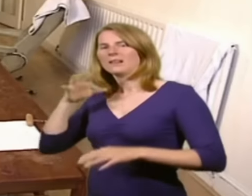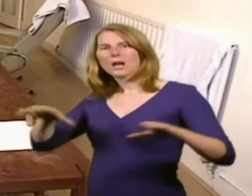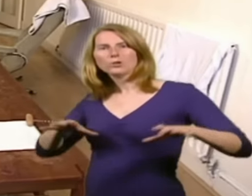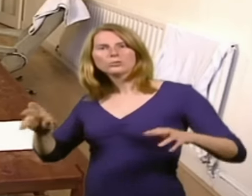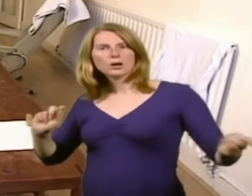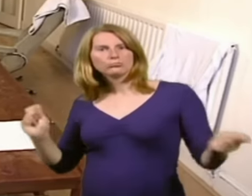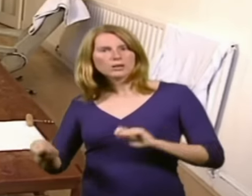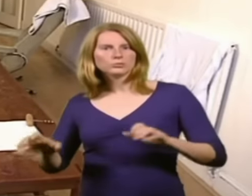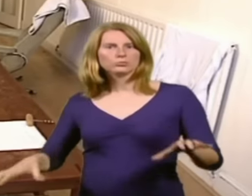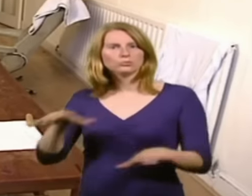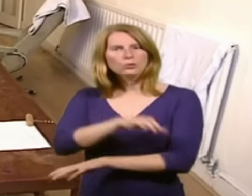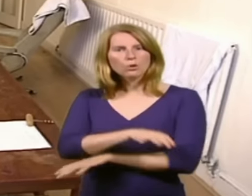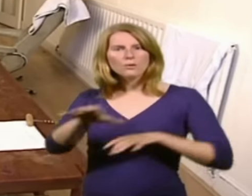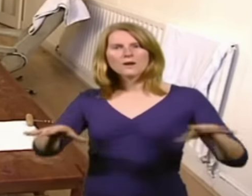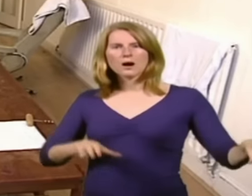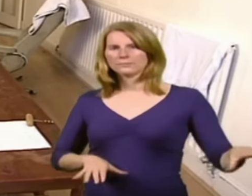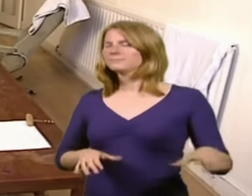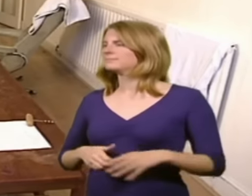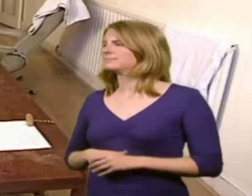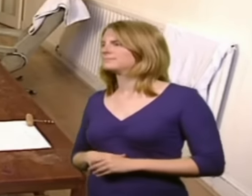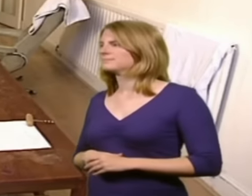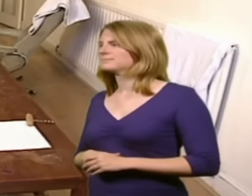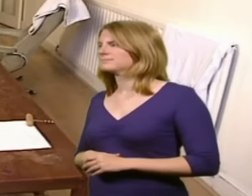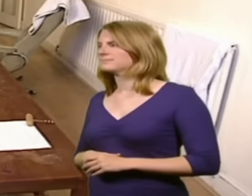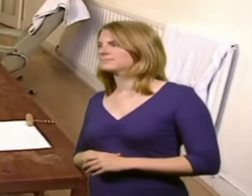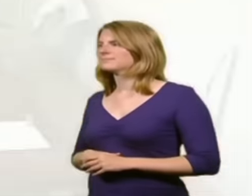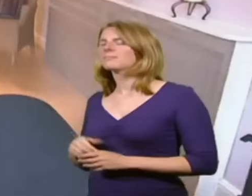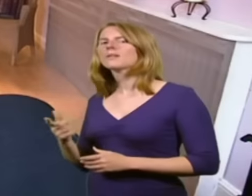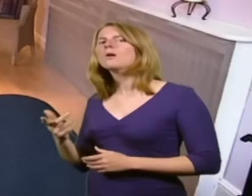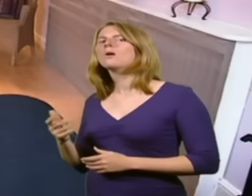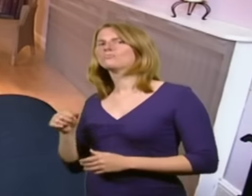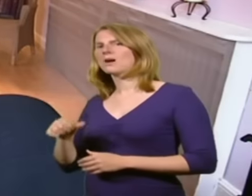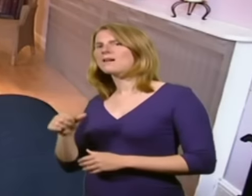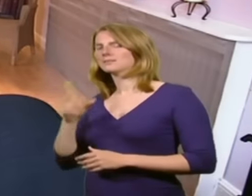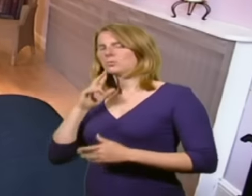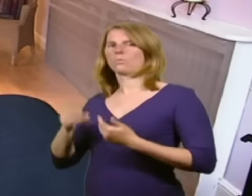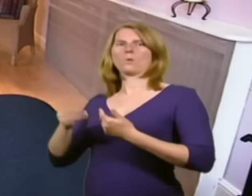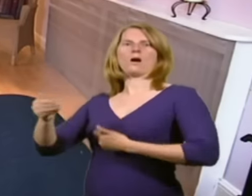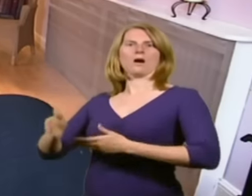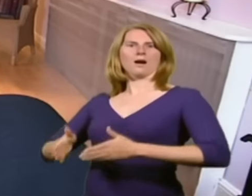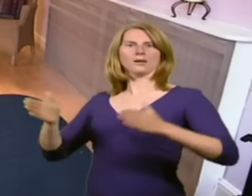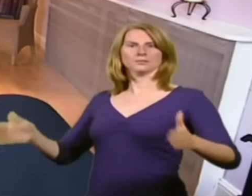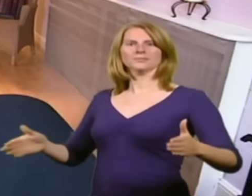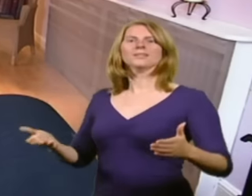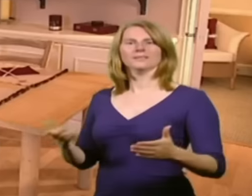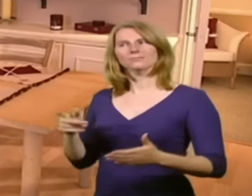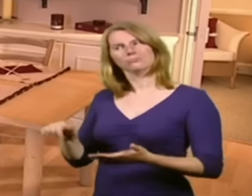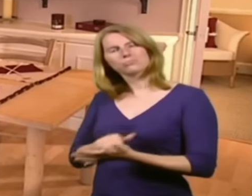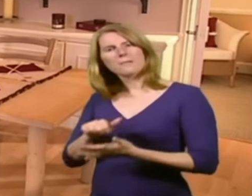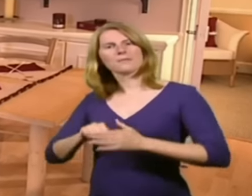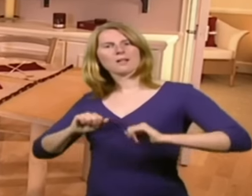the big sofa on the side, and, you know, it just didn't look like anything. And now you've made it wide. So you've got a proper sitting area,